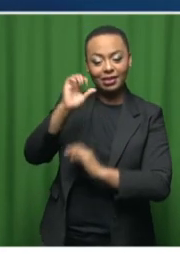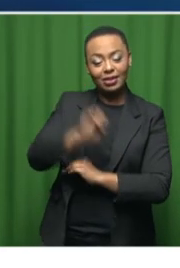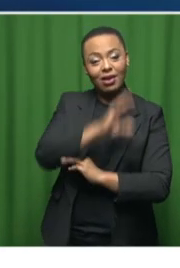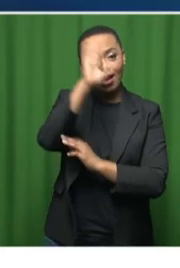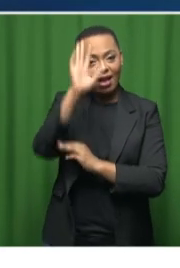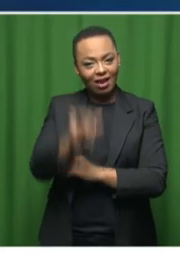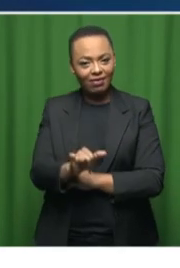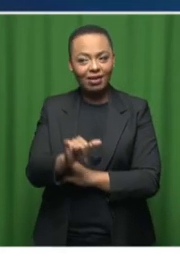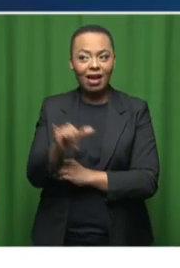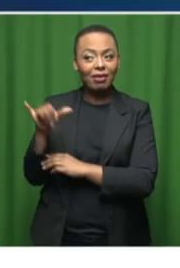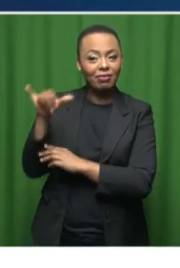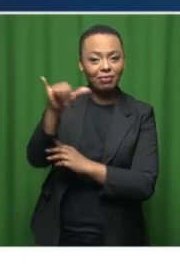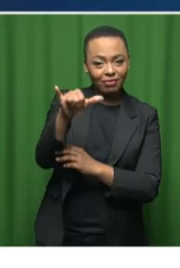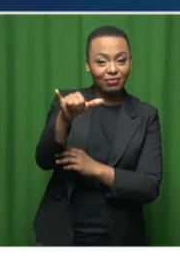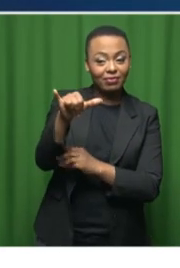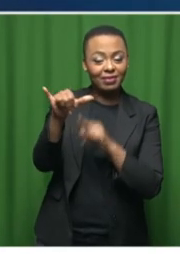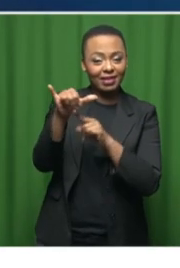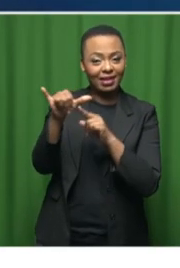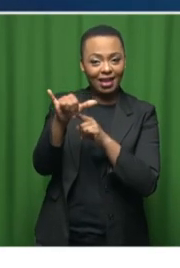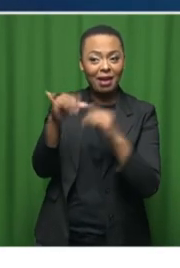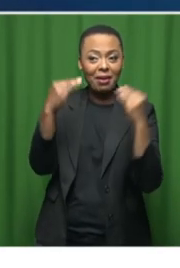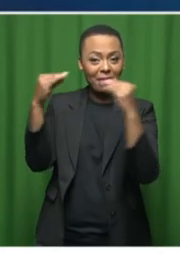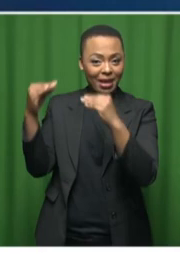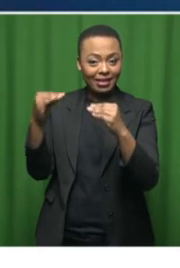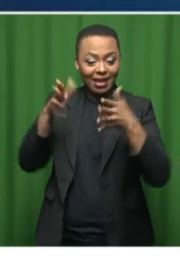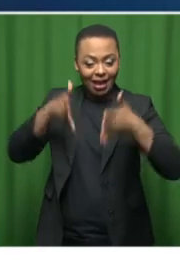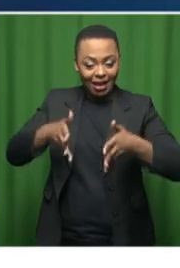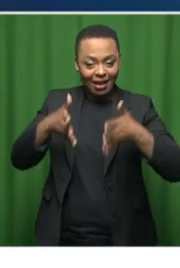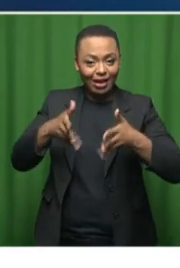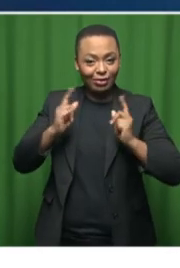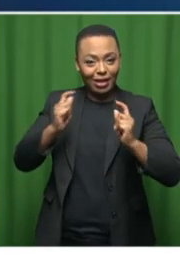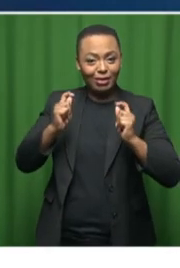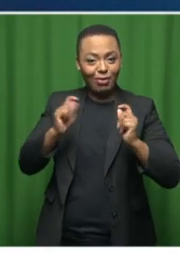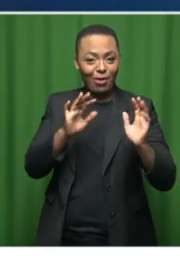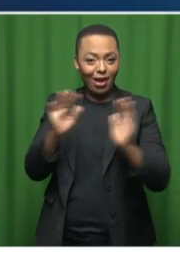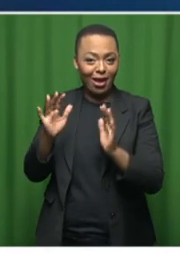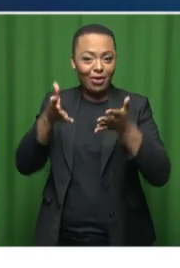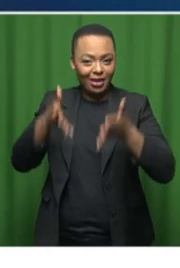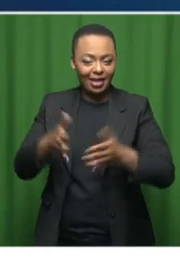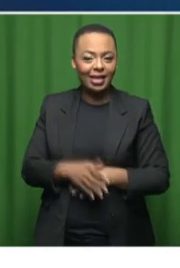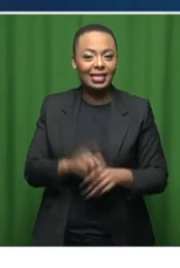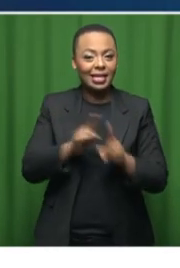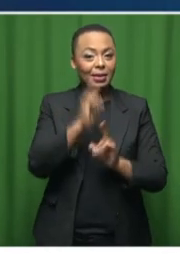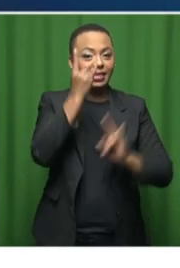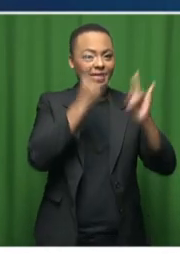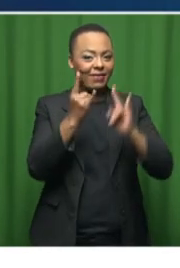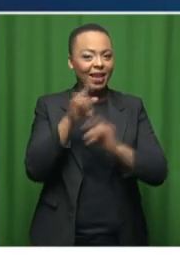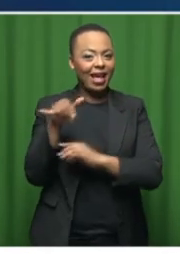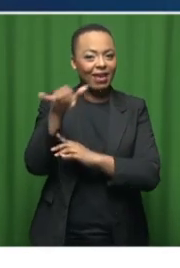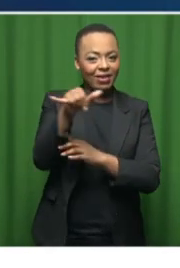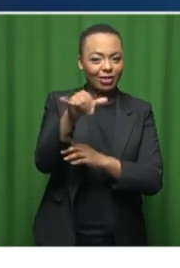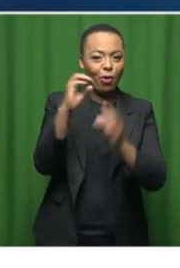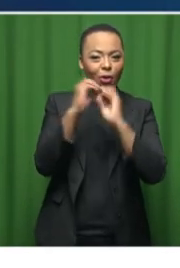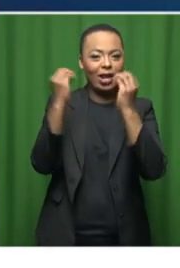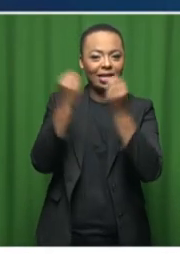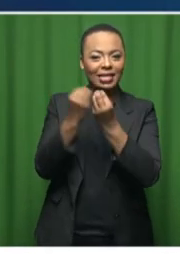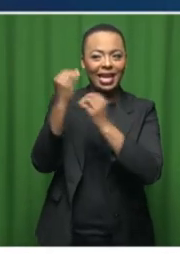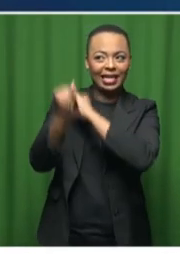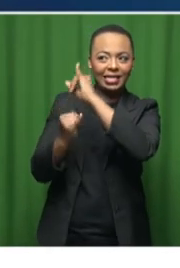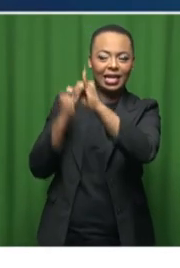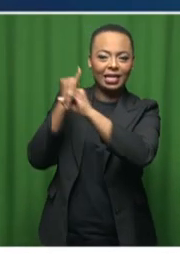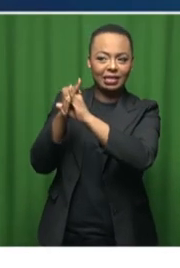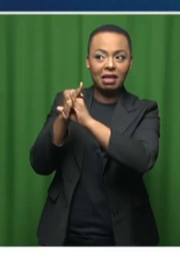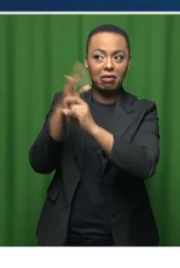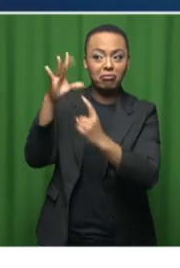and, of course, our aviation industry. The civil aviation organization internationally has